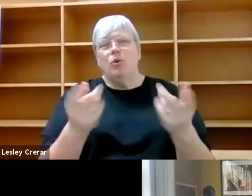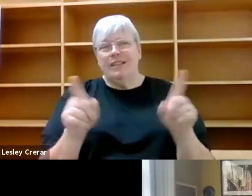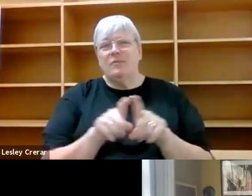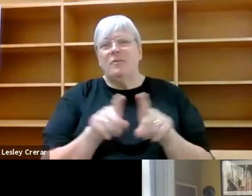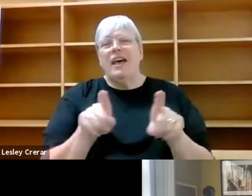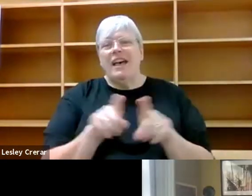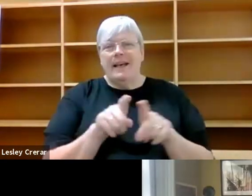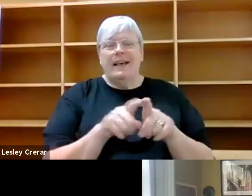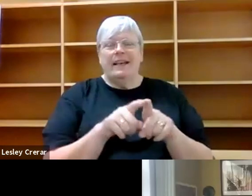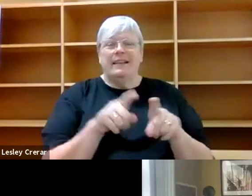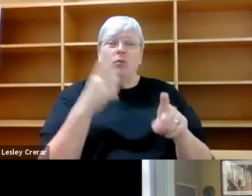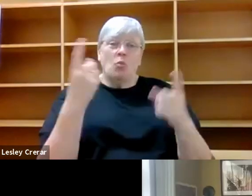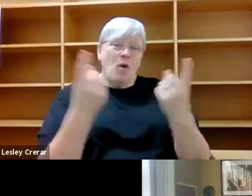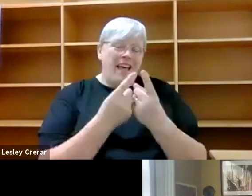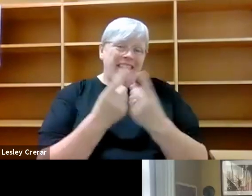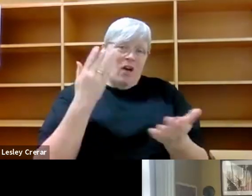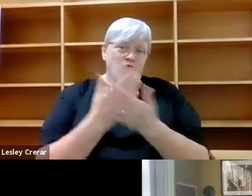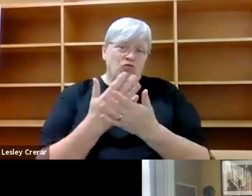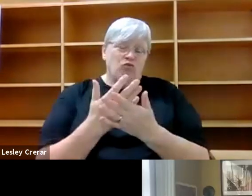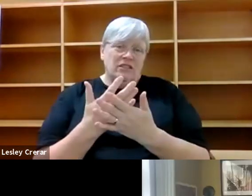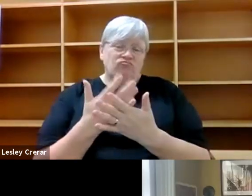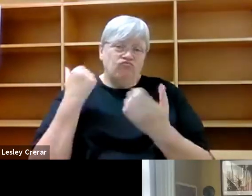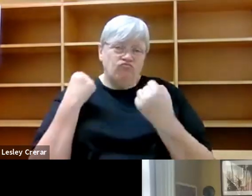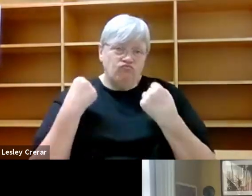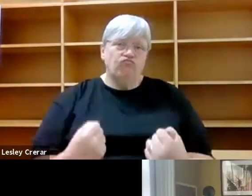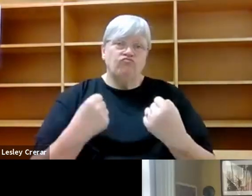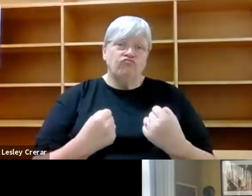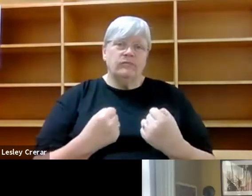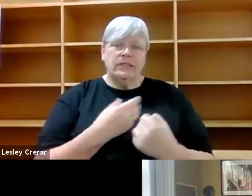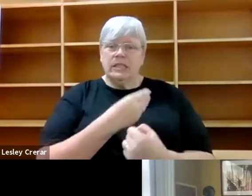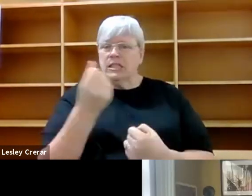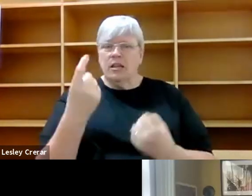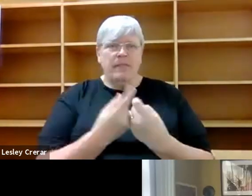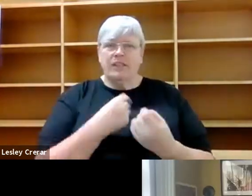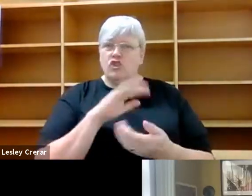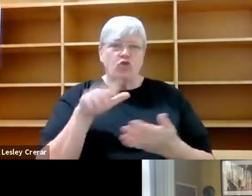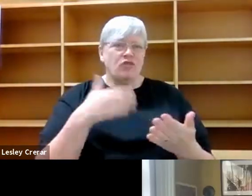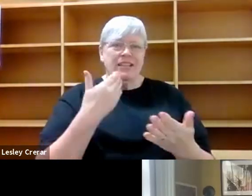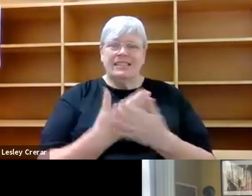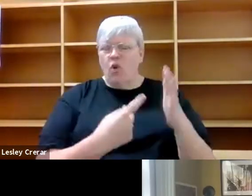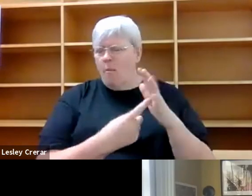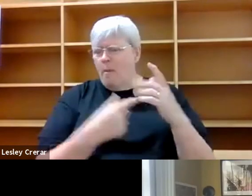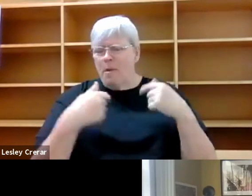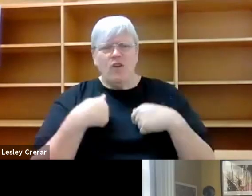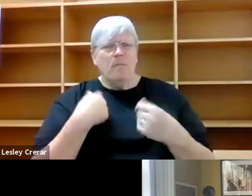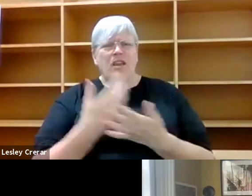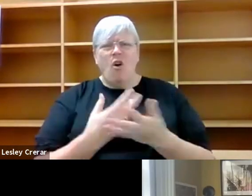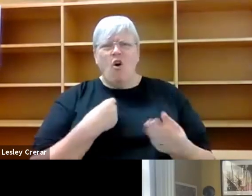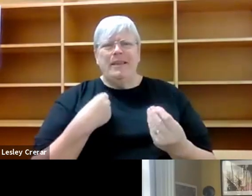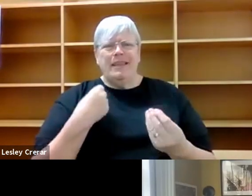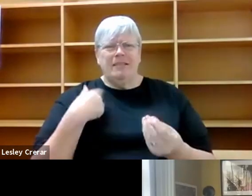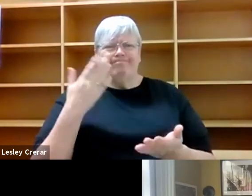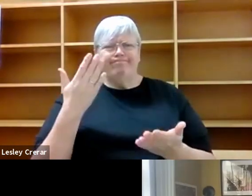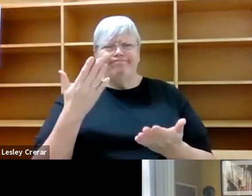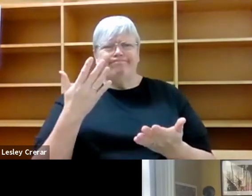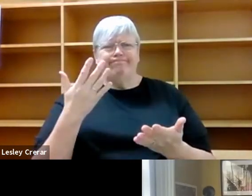was quite fierce about was that like occasionally certain things wouldn't be translated and that that was important for me or that they would be translated in very subtle ways because I,